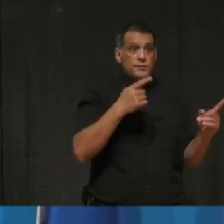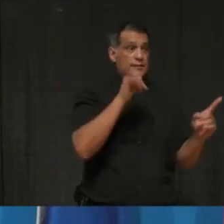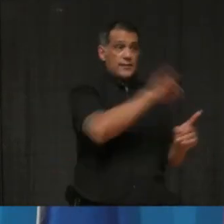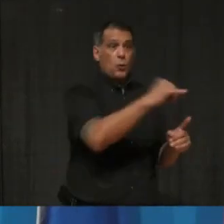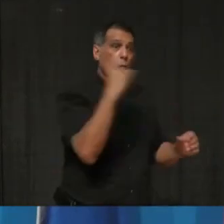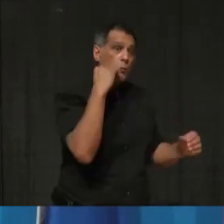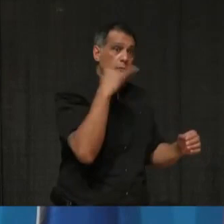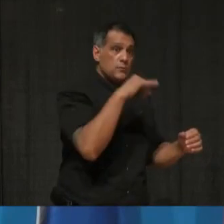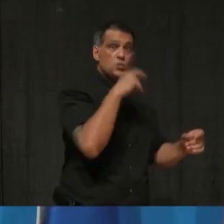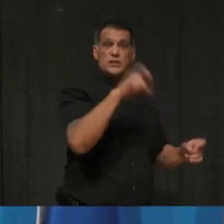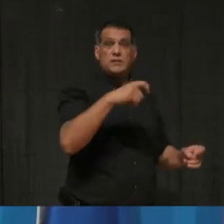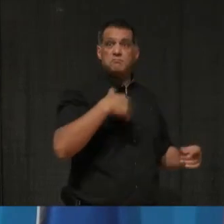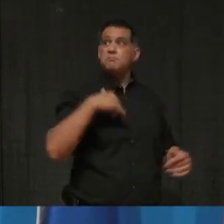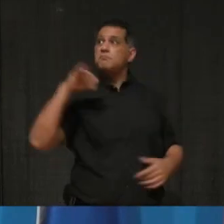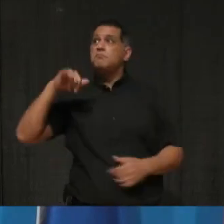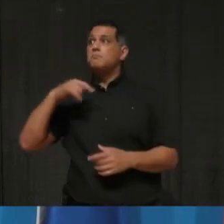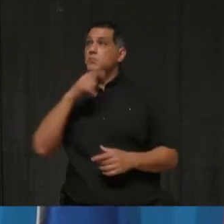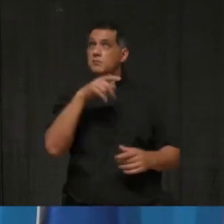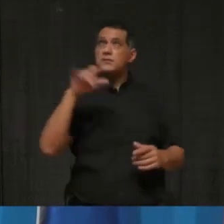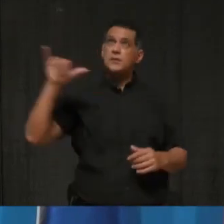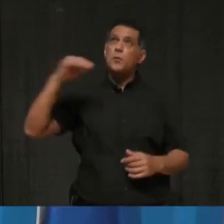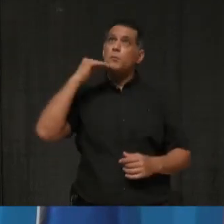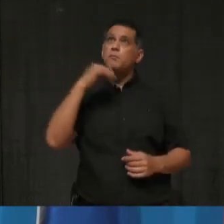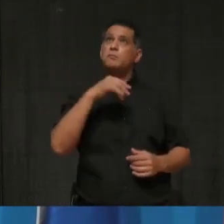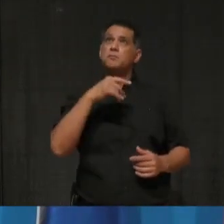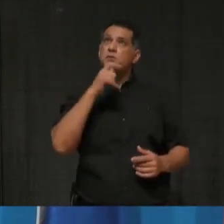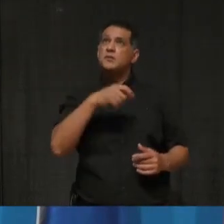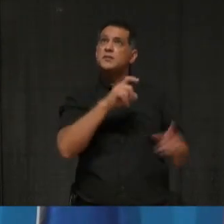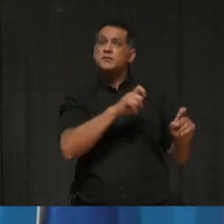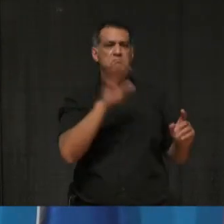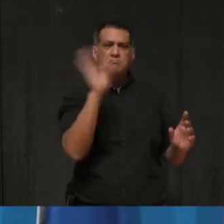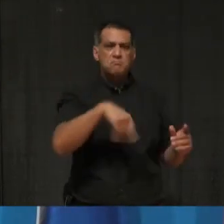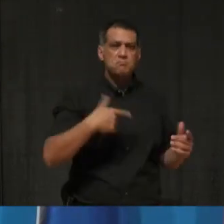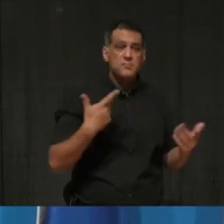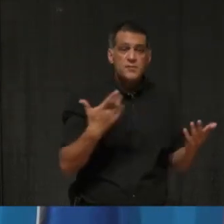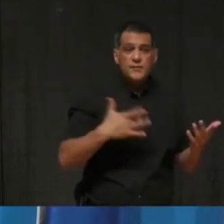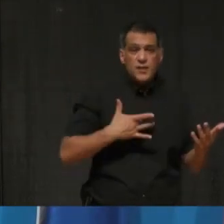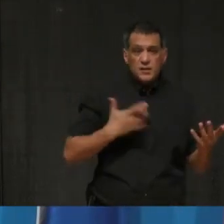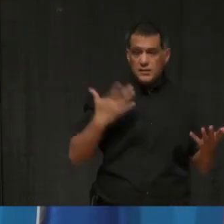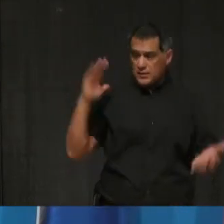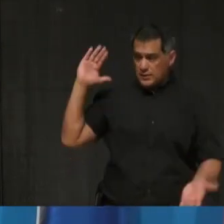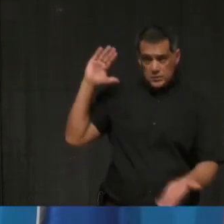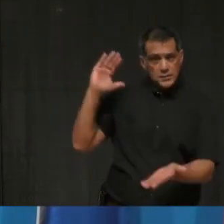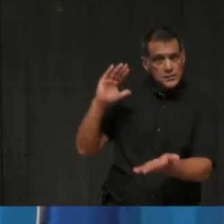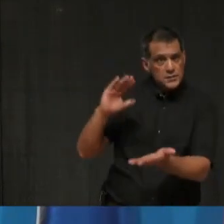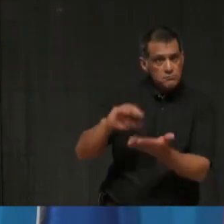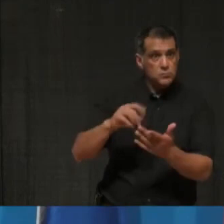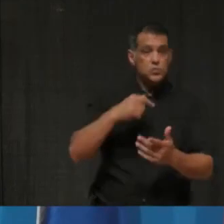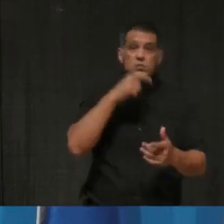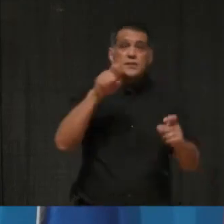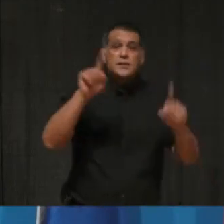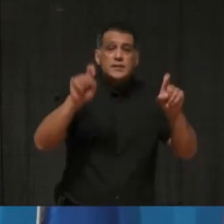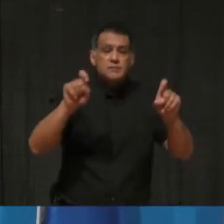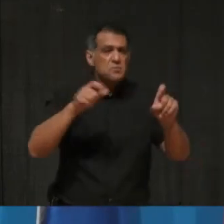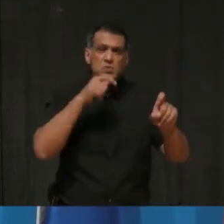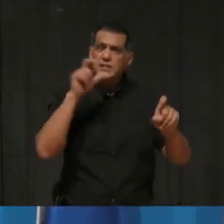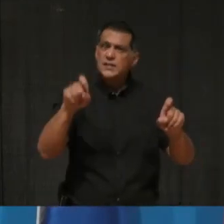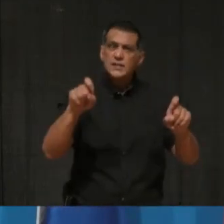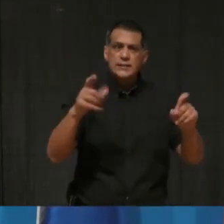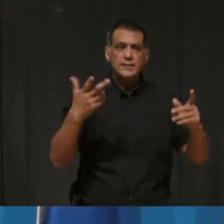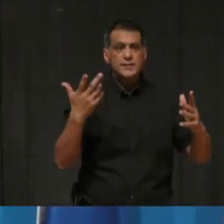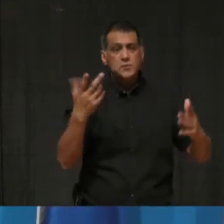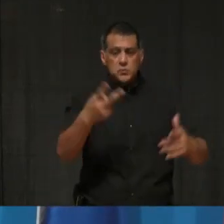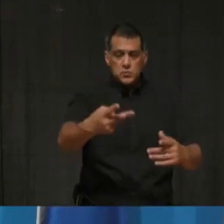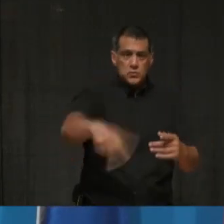um, it's too early to say one way or the other where things are going to be going, uh, in the next, uh, two to four weeks. But at least at this moment, it would be very